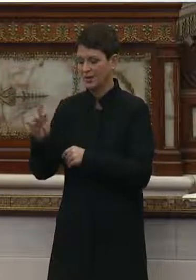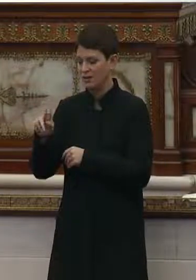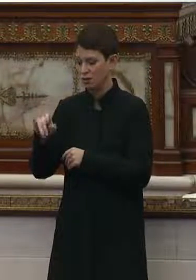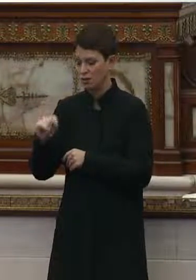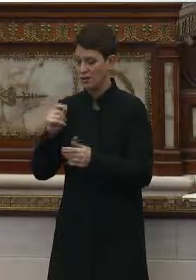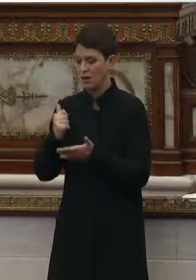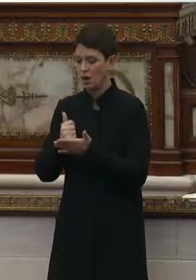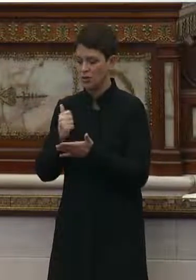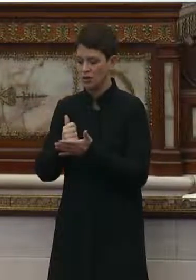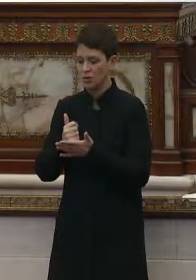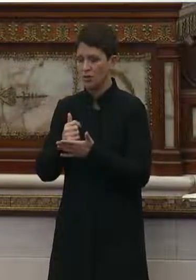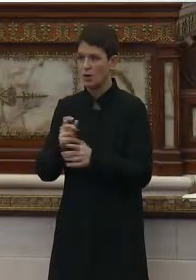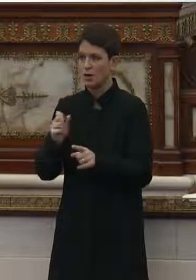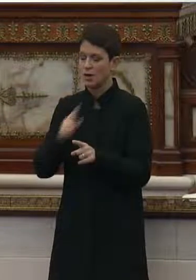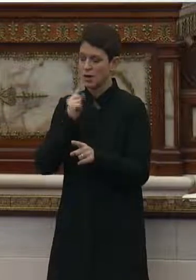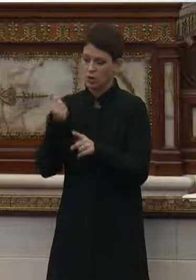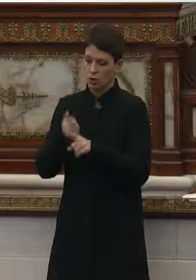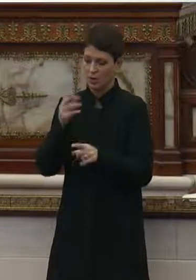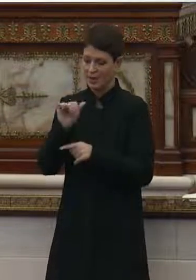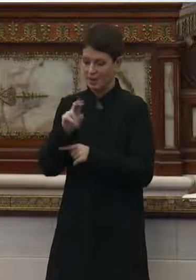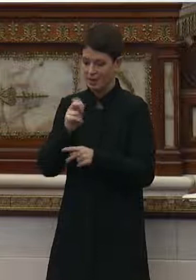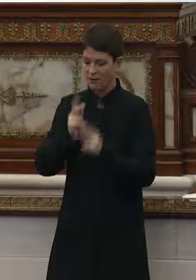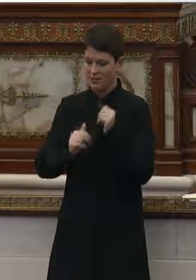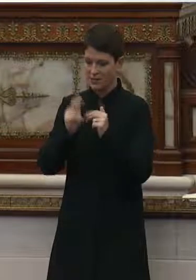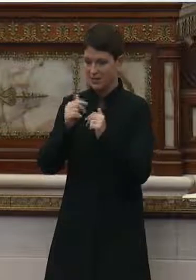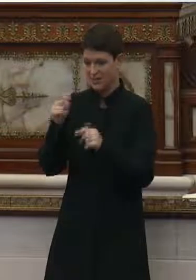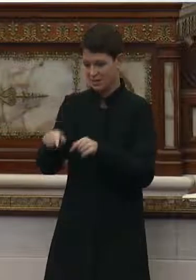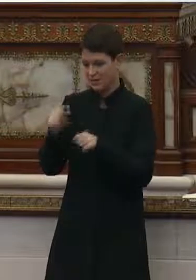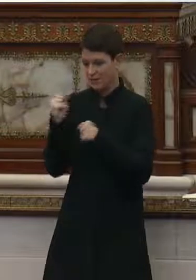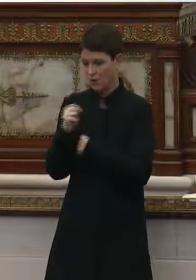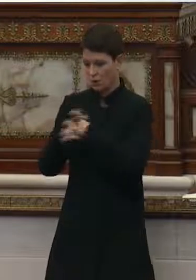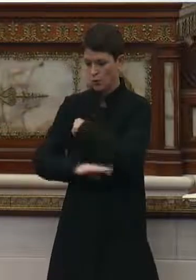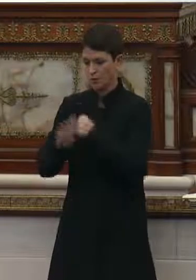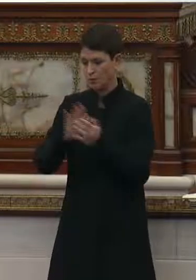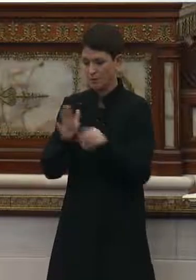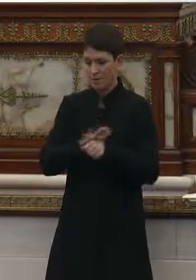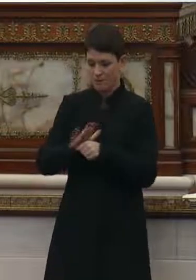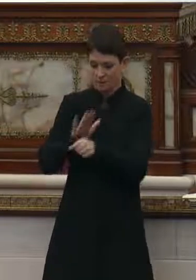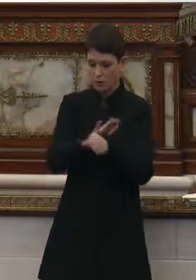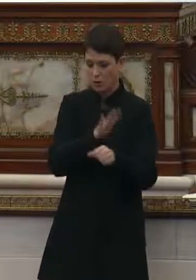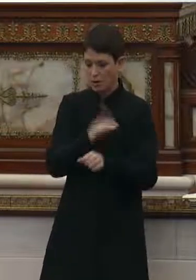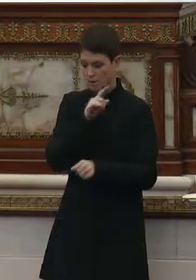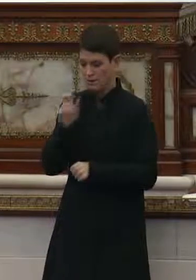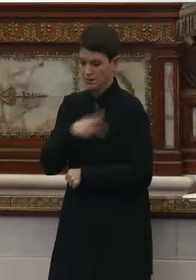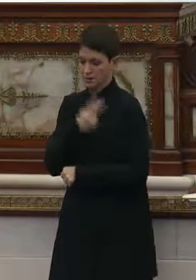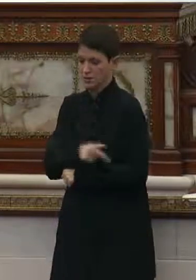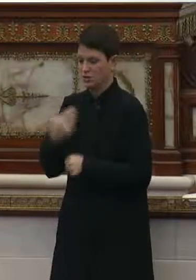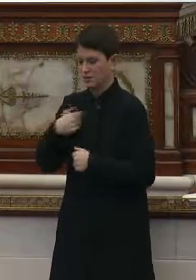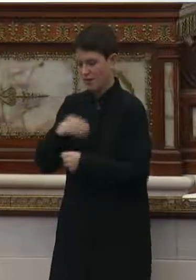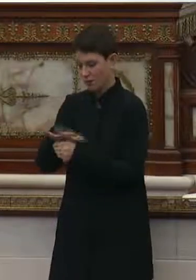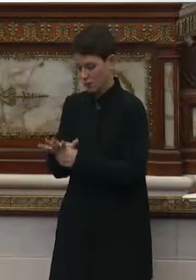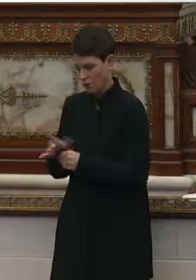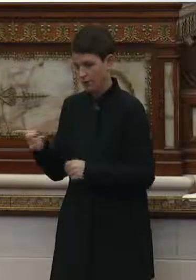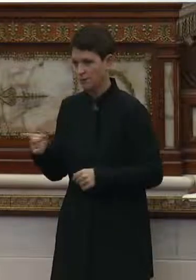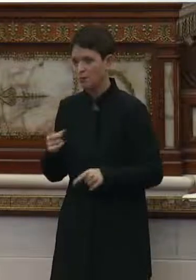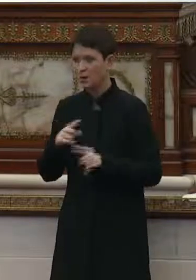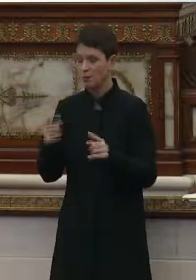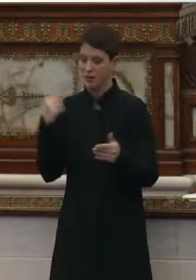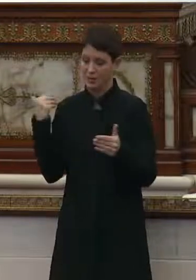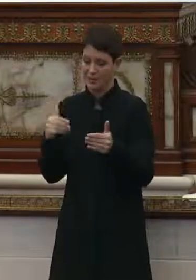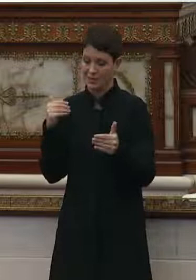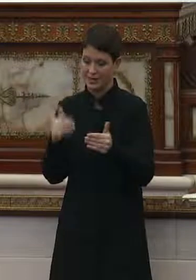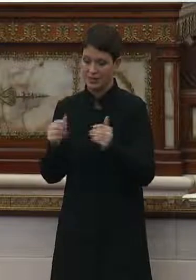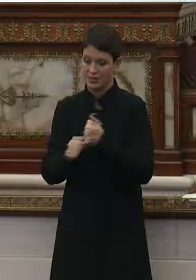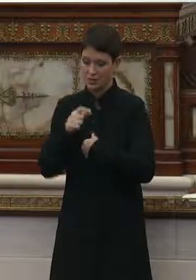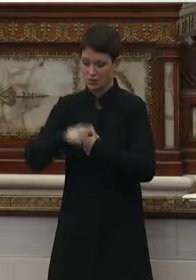decompress acute care facilities this fall and winter if they become full because of patients with COVID-19. As we approach this dangerous